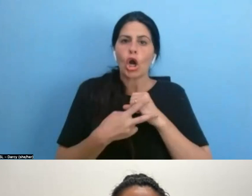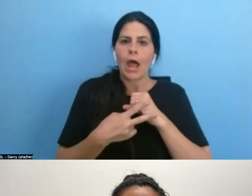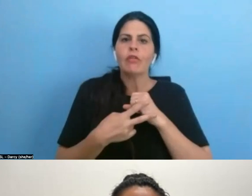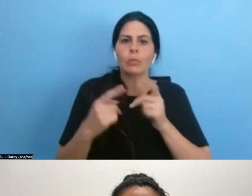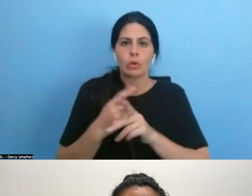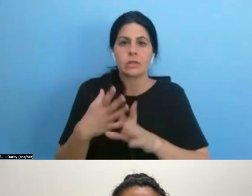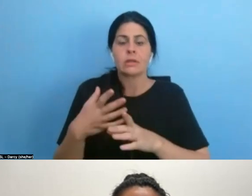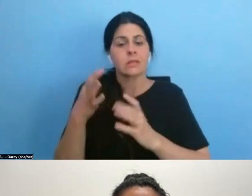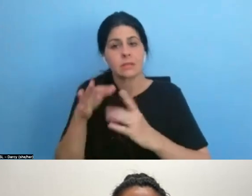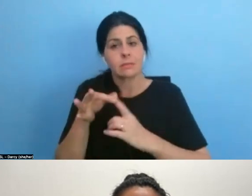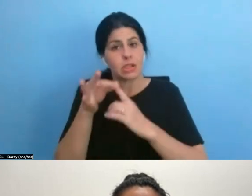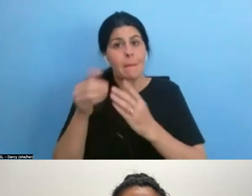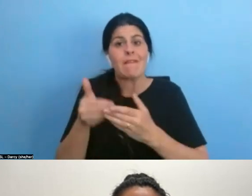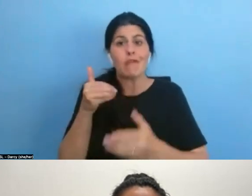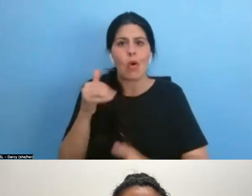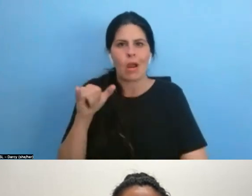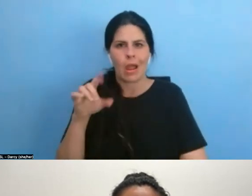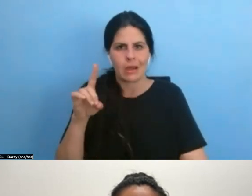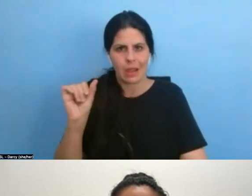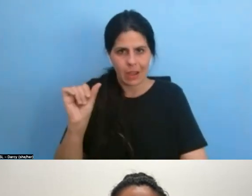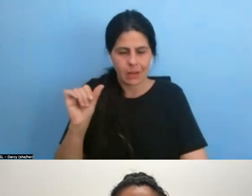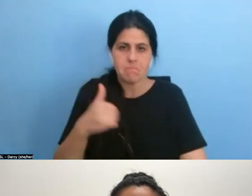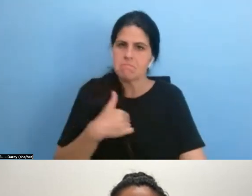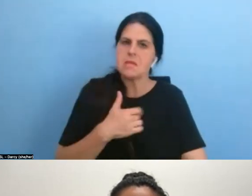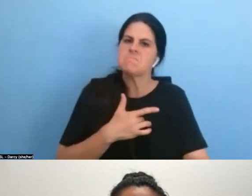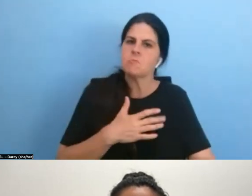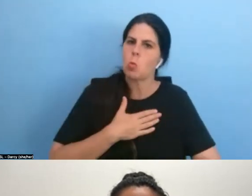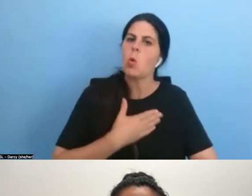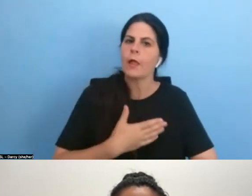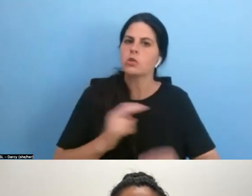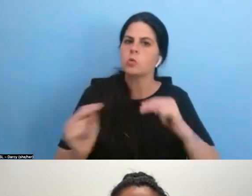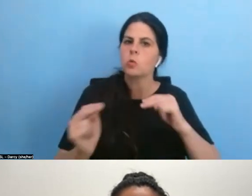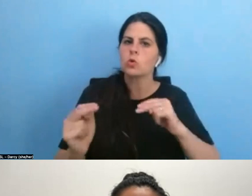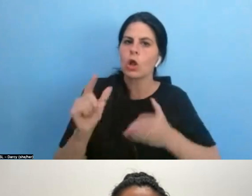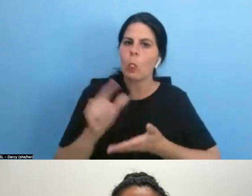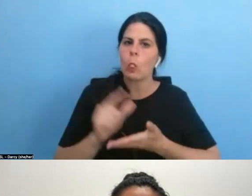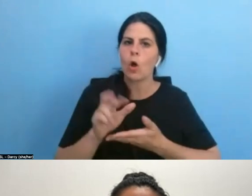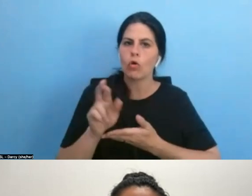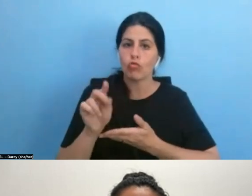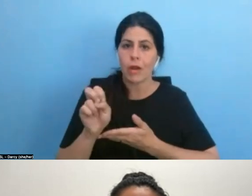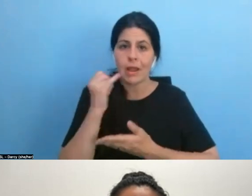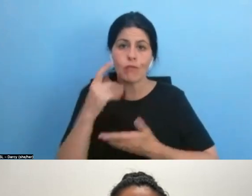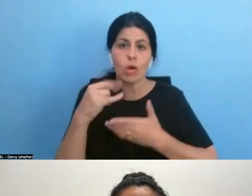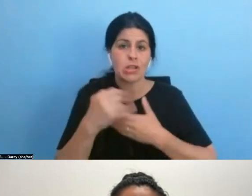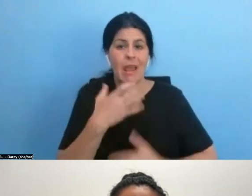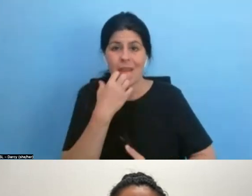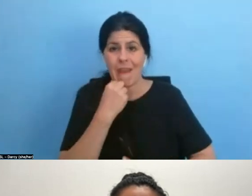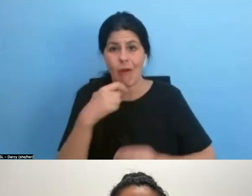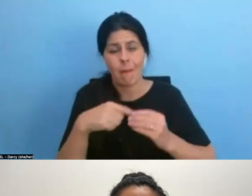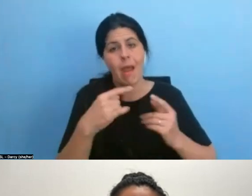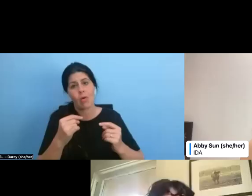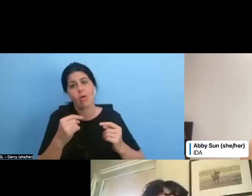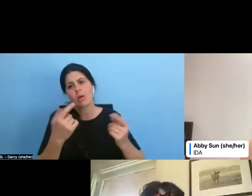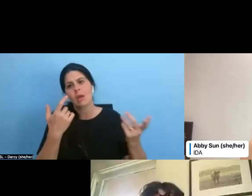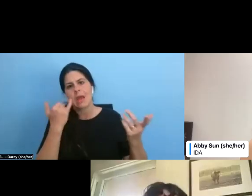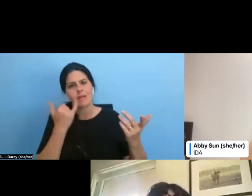um, I am very willing to negotiate a lower rate for projects that I care about and for projects that really don't have a lot of